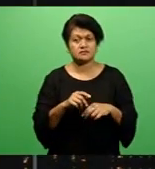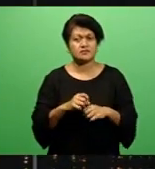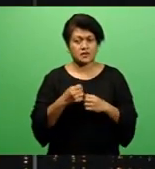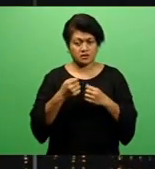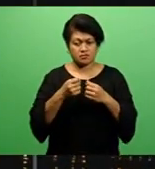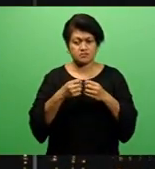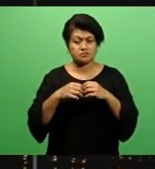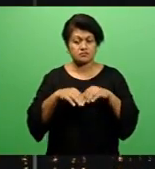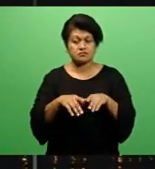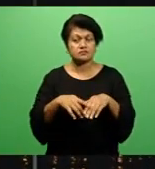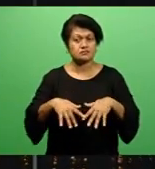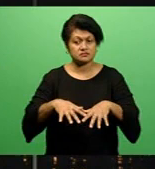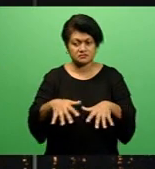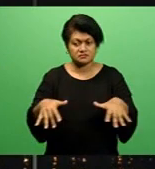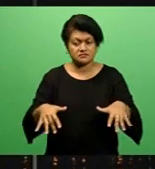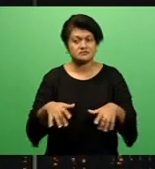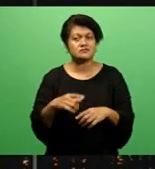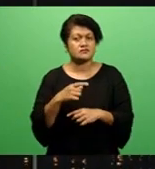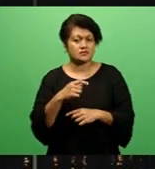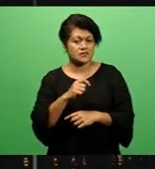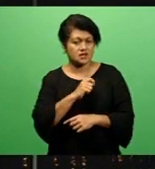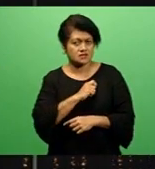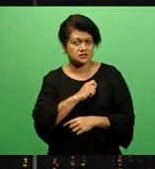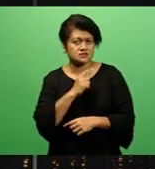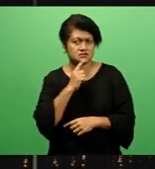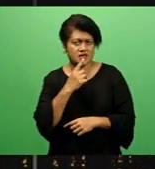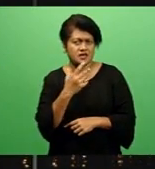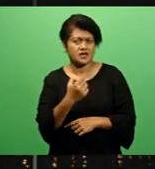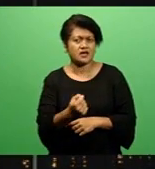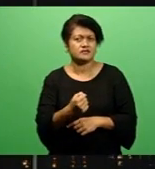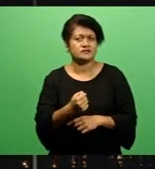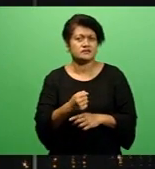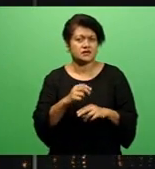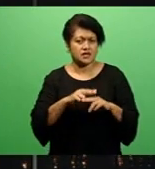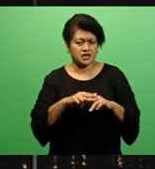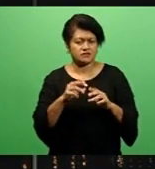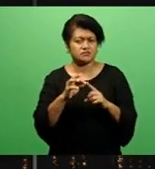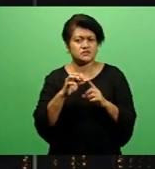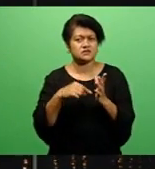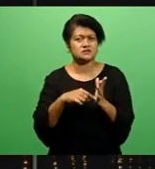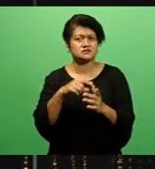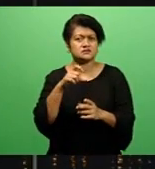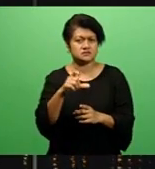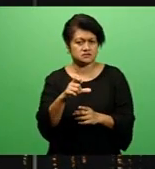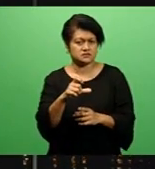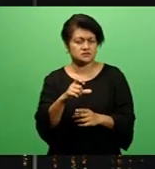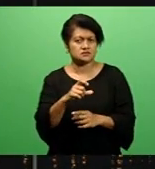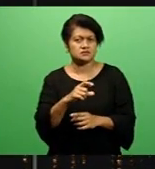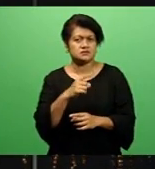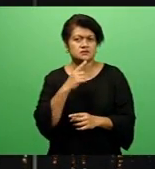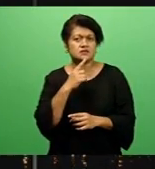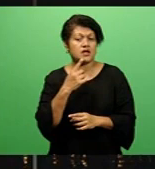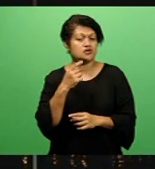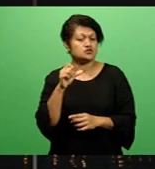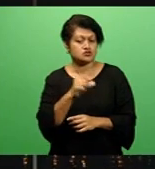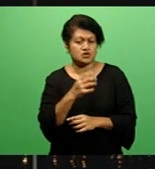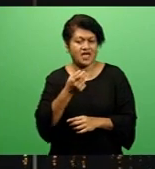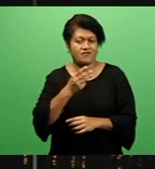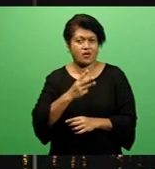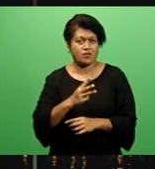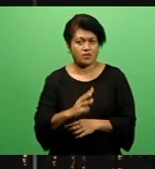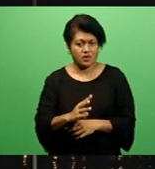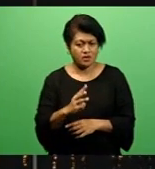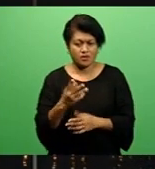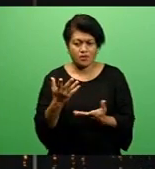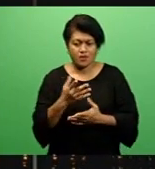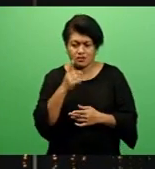is introducing a prepaid funeral trust. The FPTC also emphasizing the need to have a will where assets of people